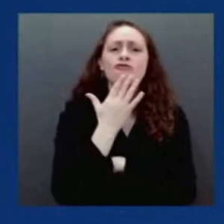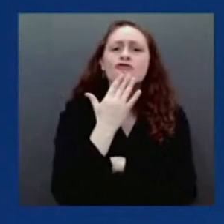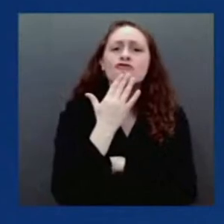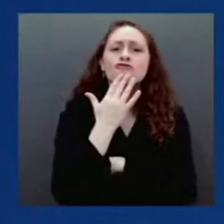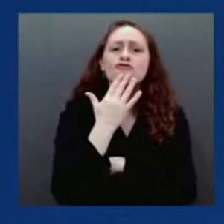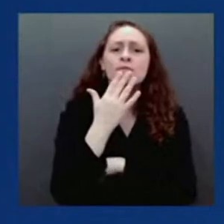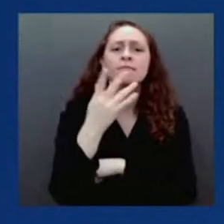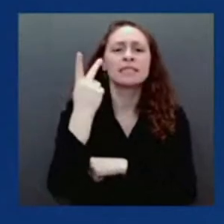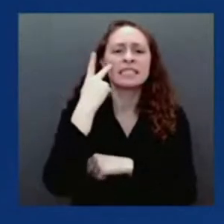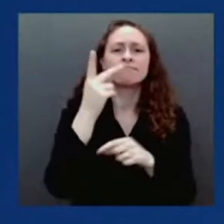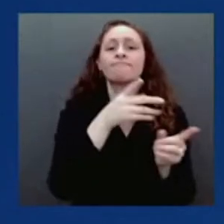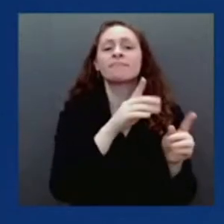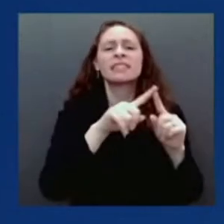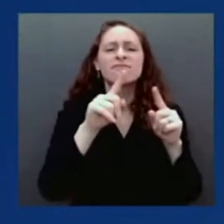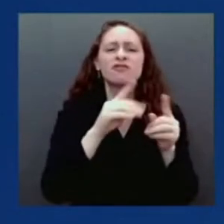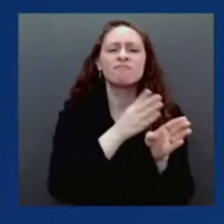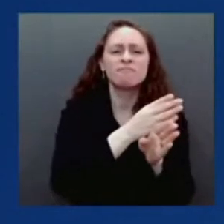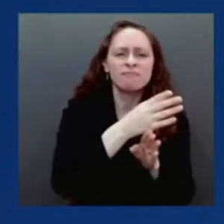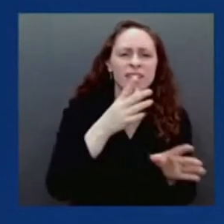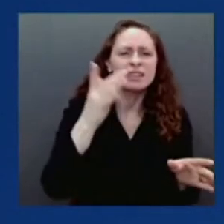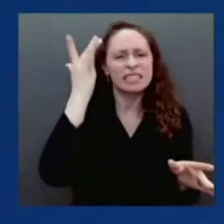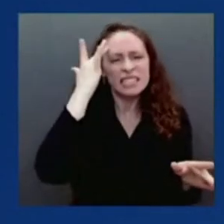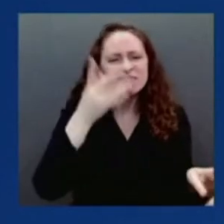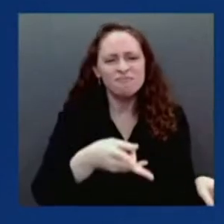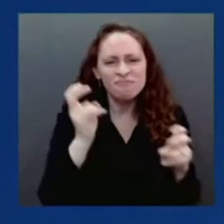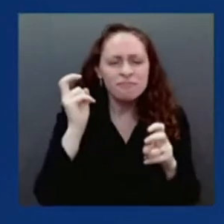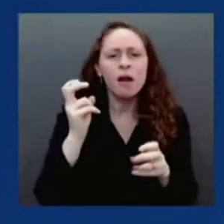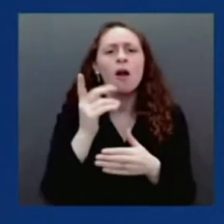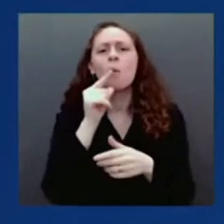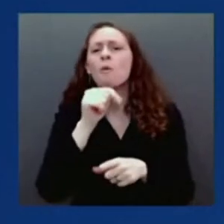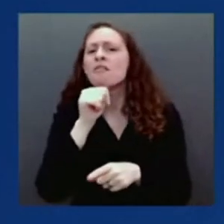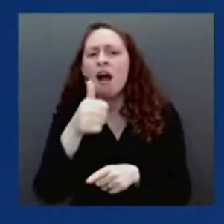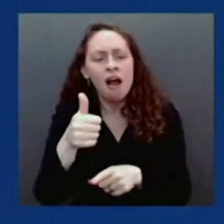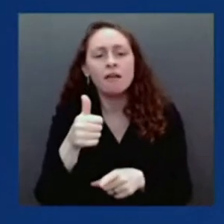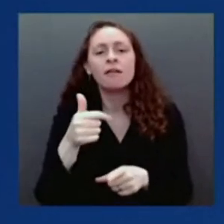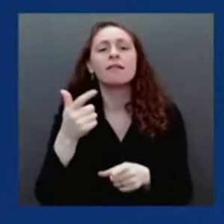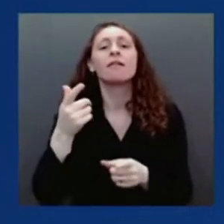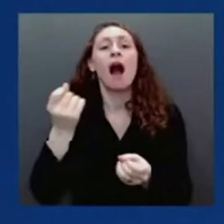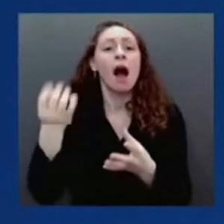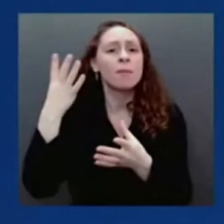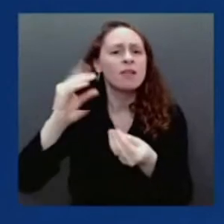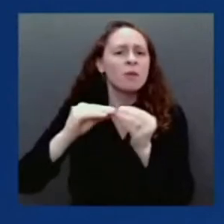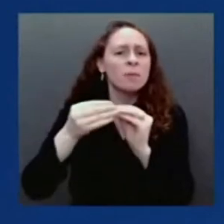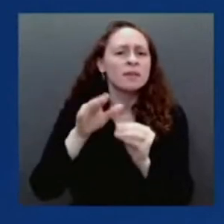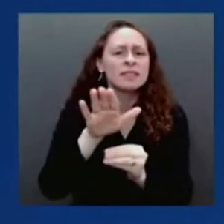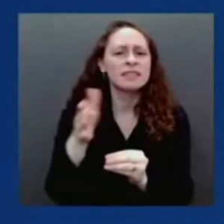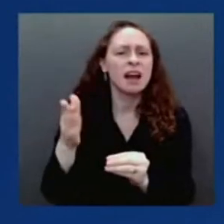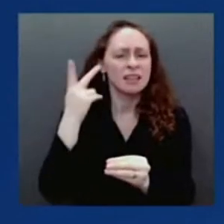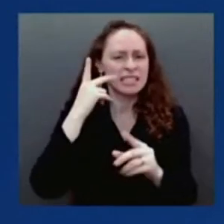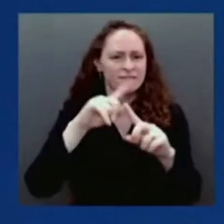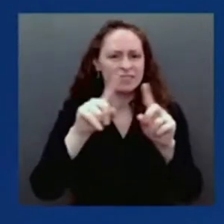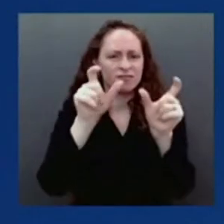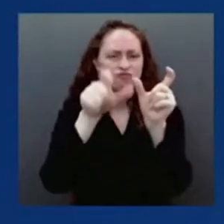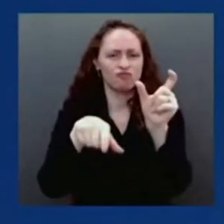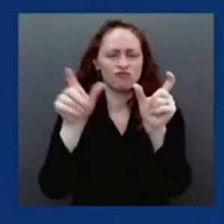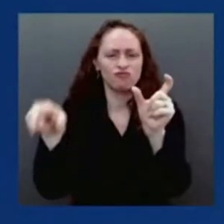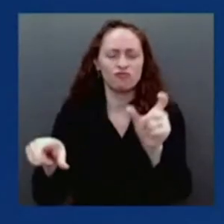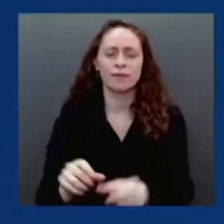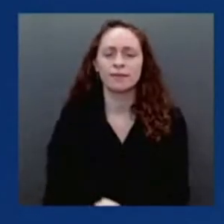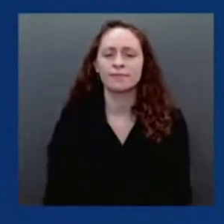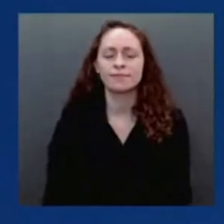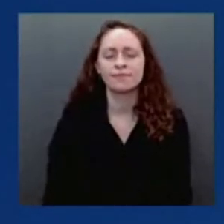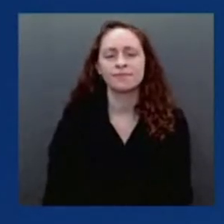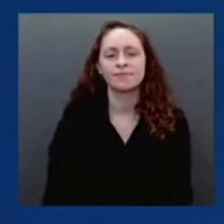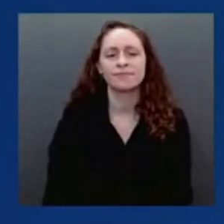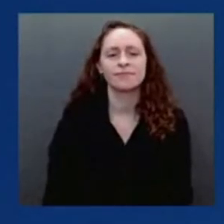the three periods of high COVID-19 transmission. The peak last winter is shown in the green shaded section, when